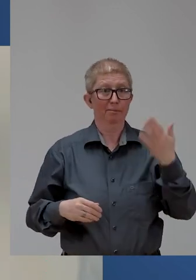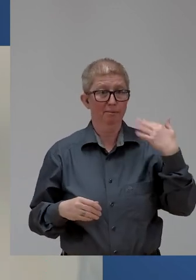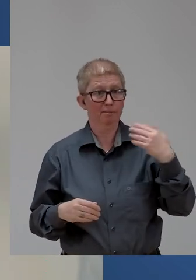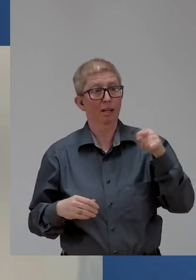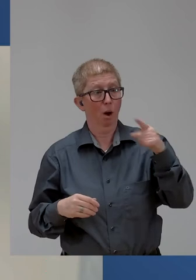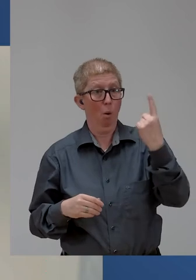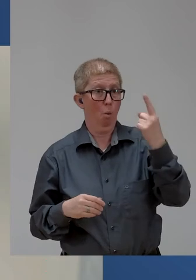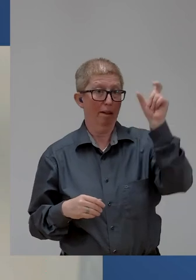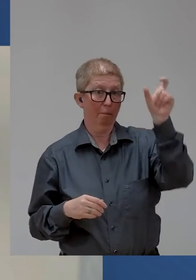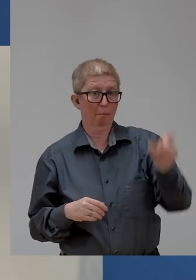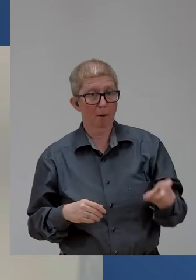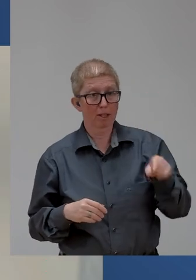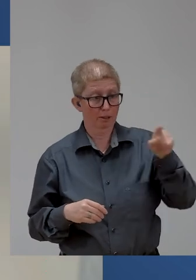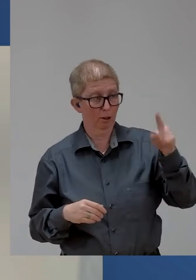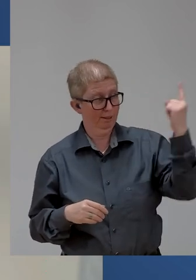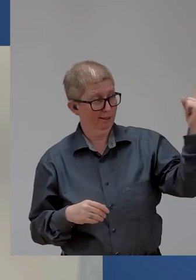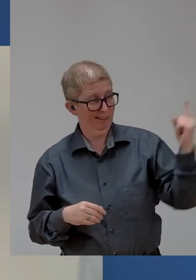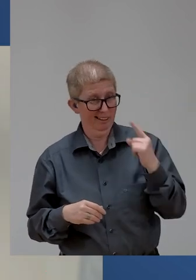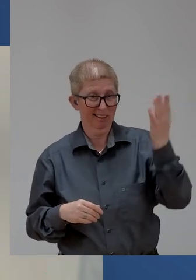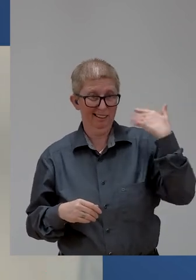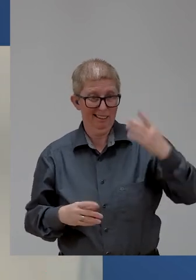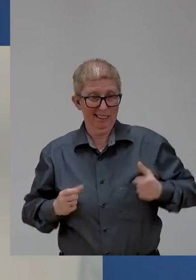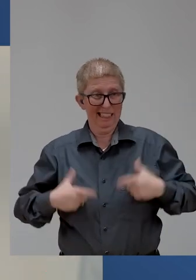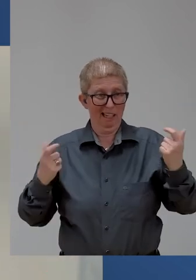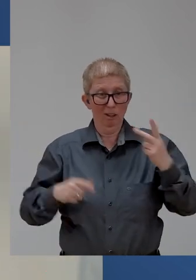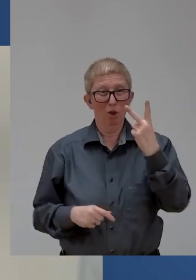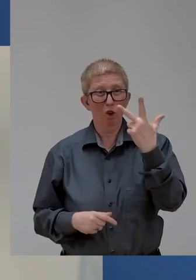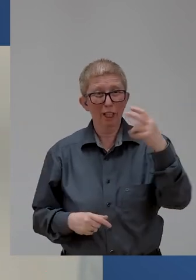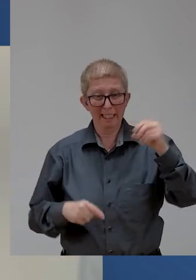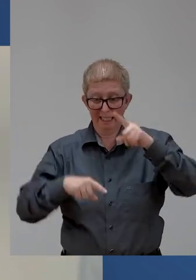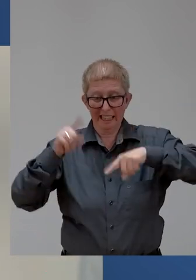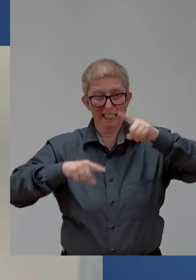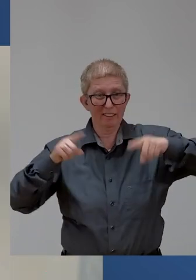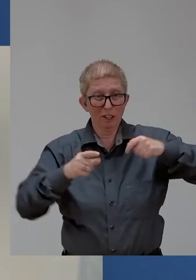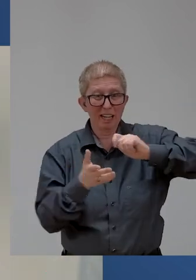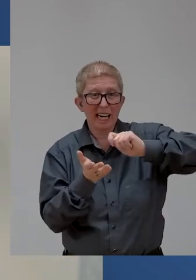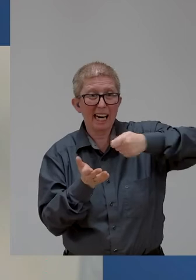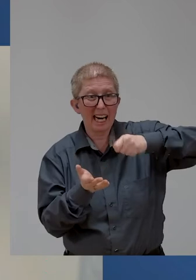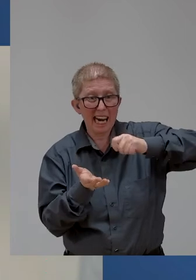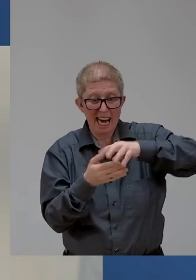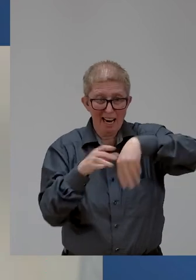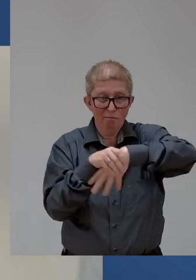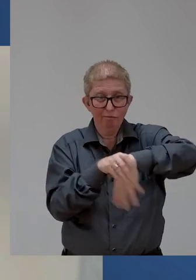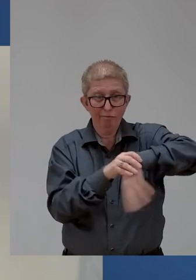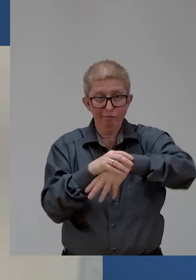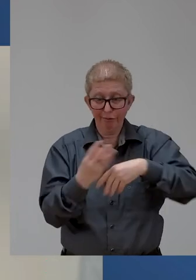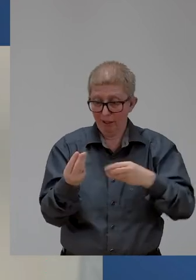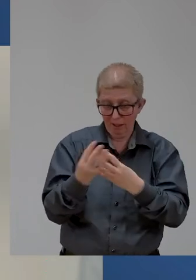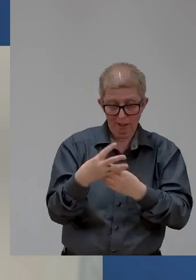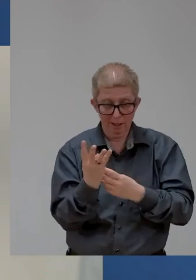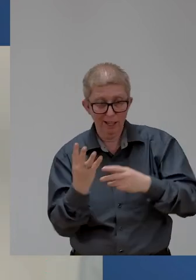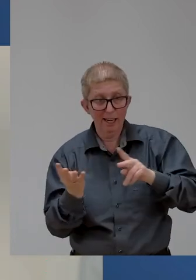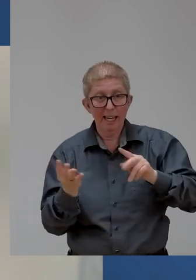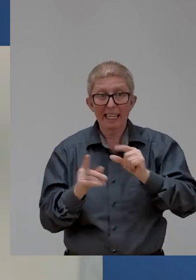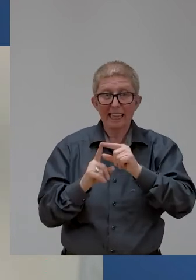yes, the traditional keys in an era where most locks are digital, and then proceed to go through them one by one, and unfortunately the last key was the